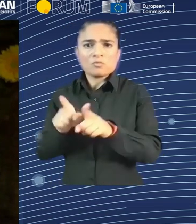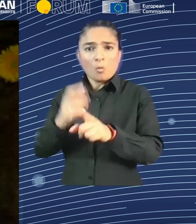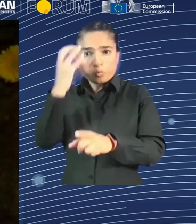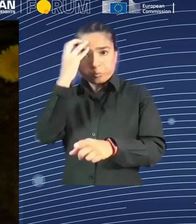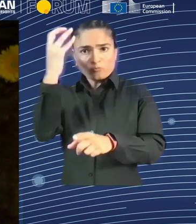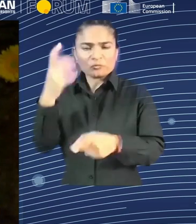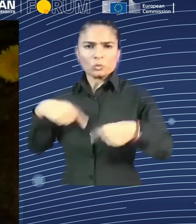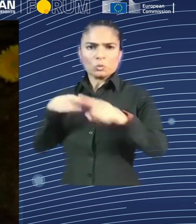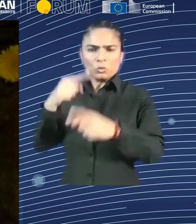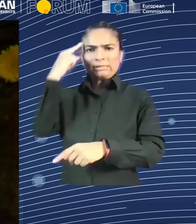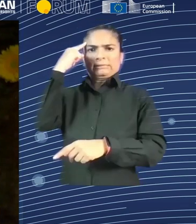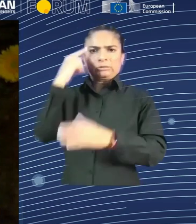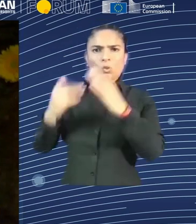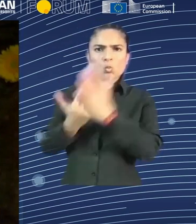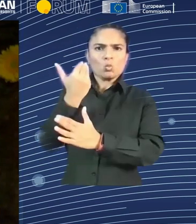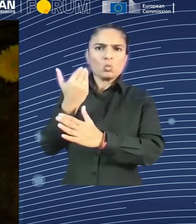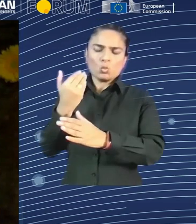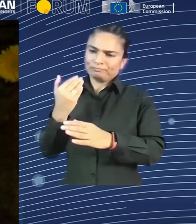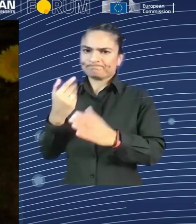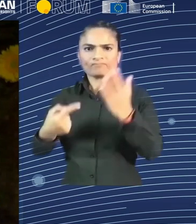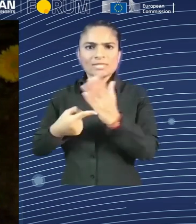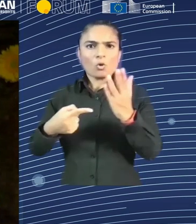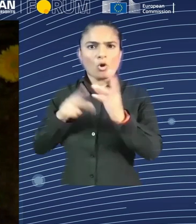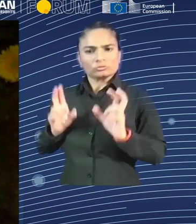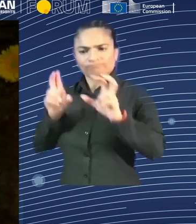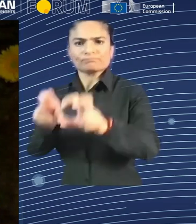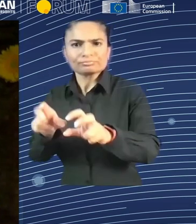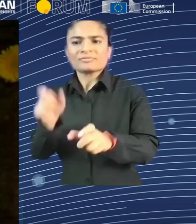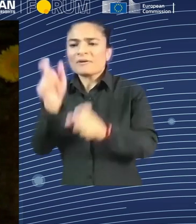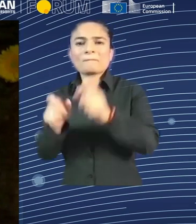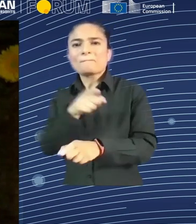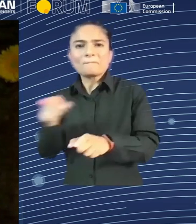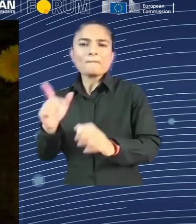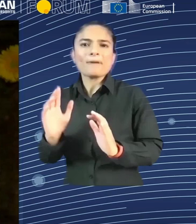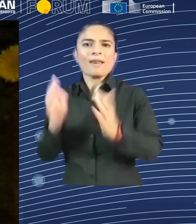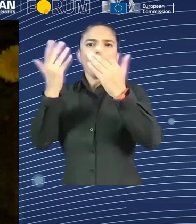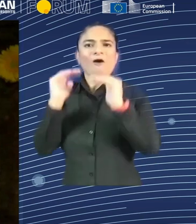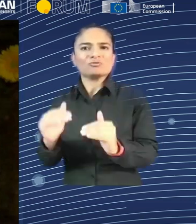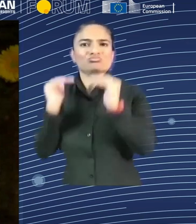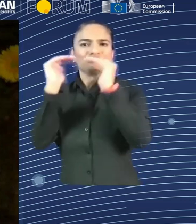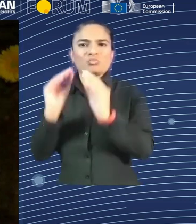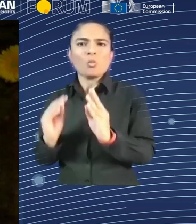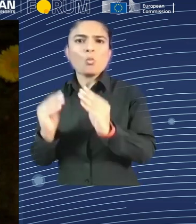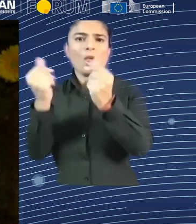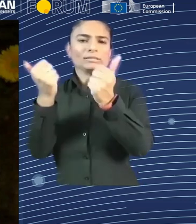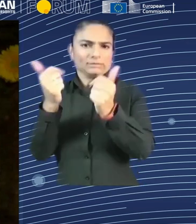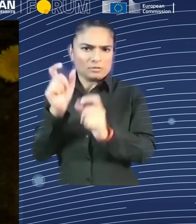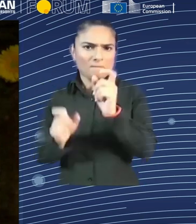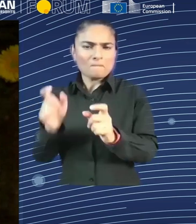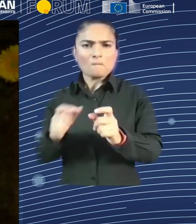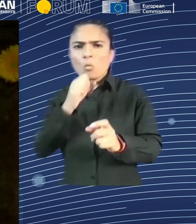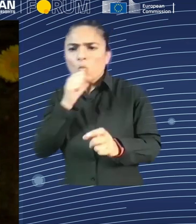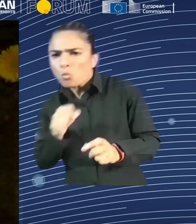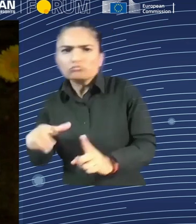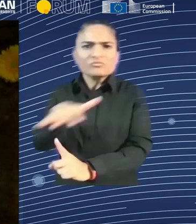digital tools to improve urban and rural planning and to manage our natural cultural resources, more